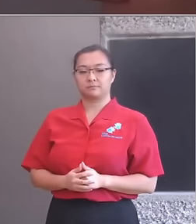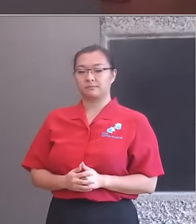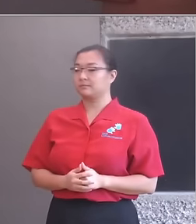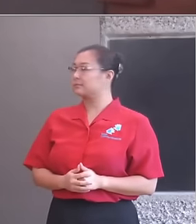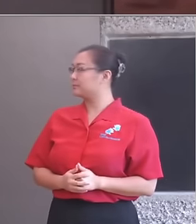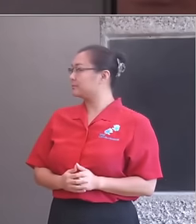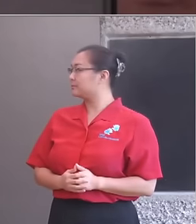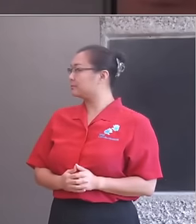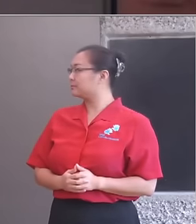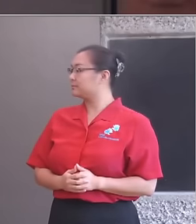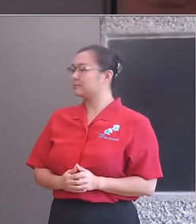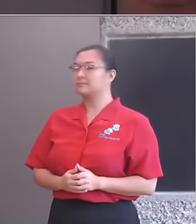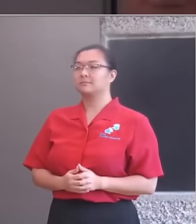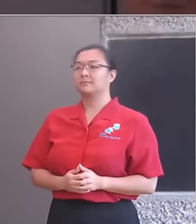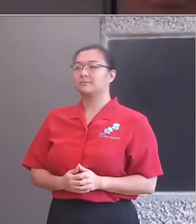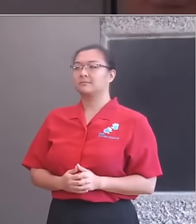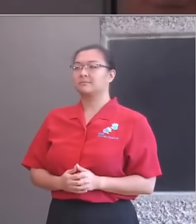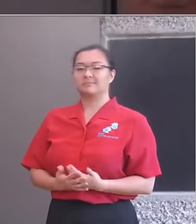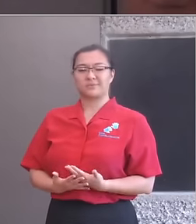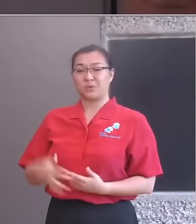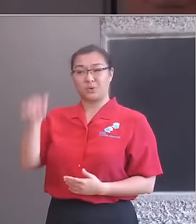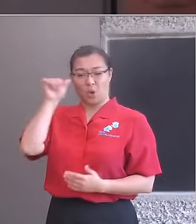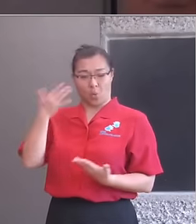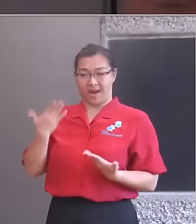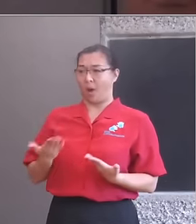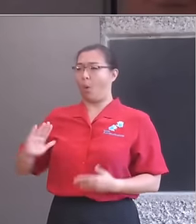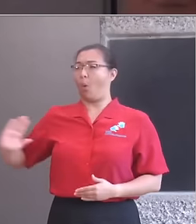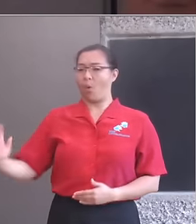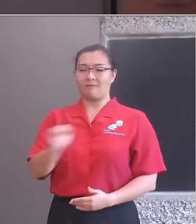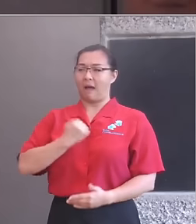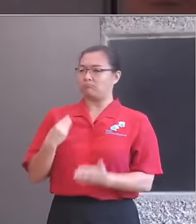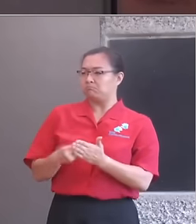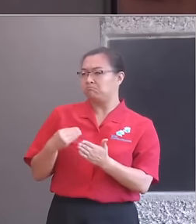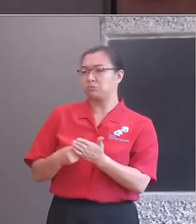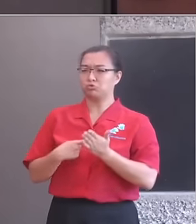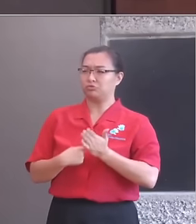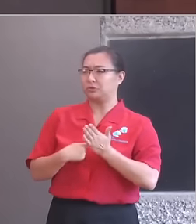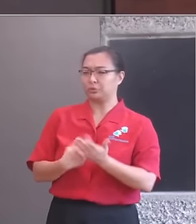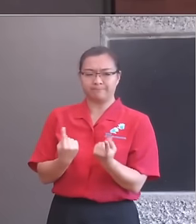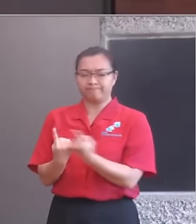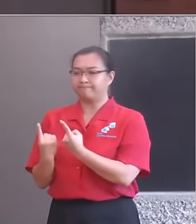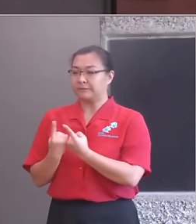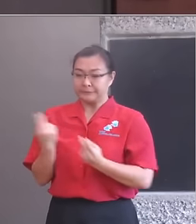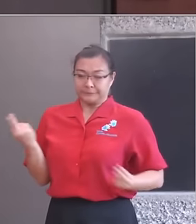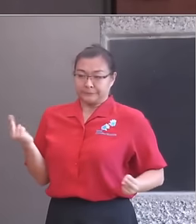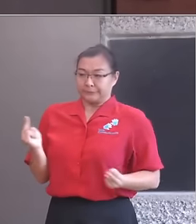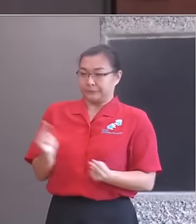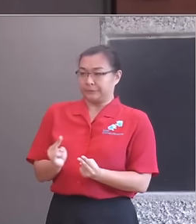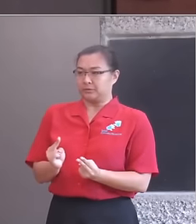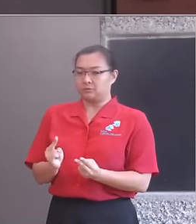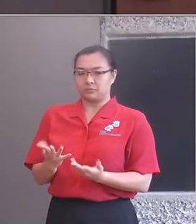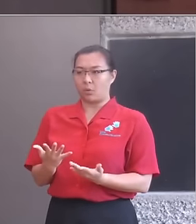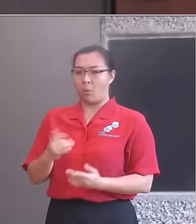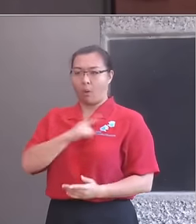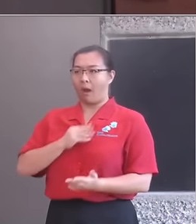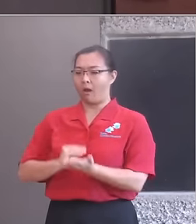during a time when all our resources are under such pressure? Well cultural education is integral to the happiness of our